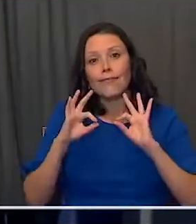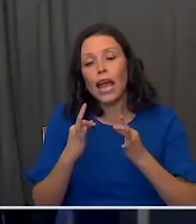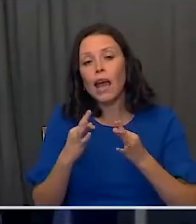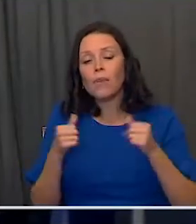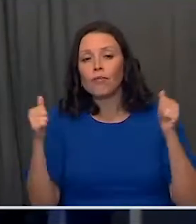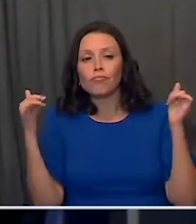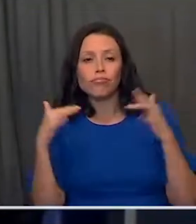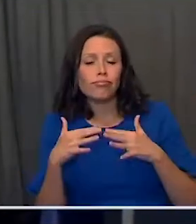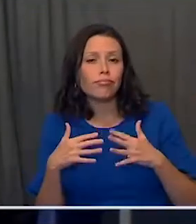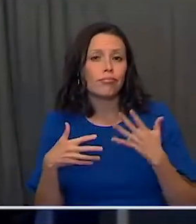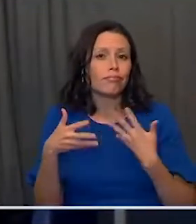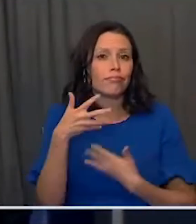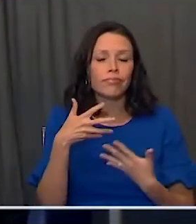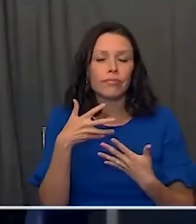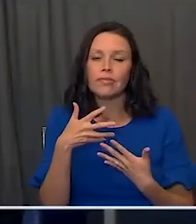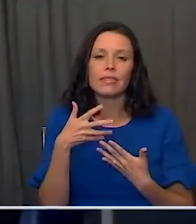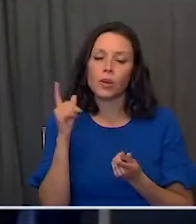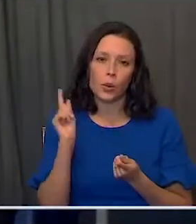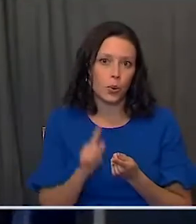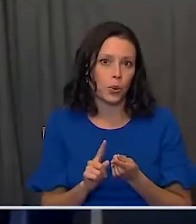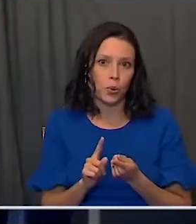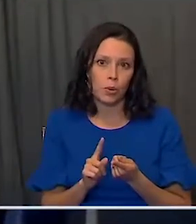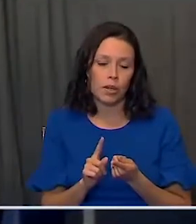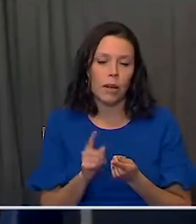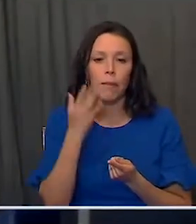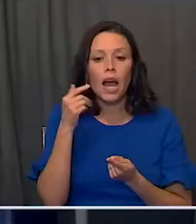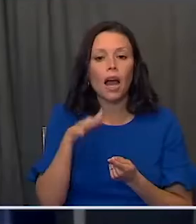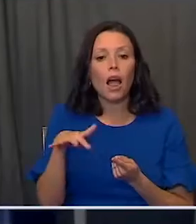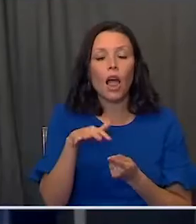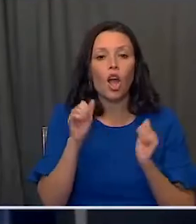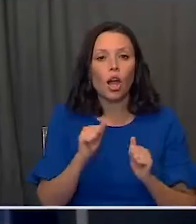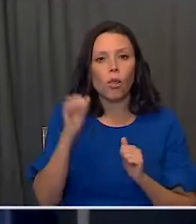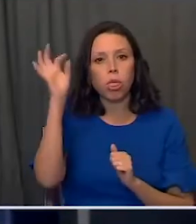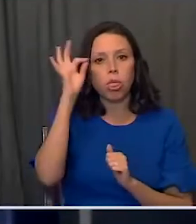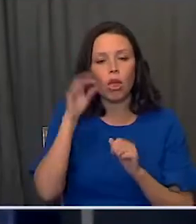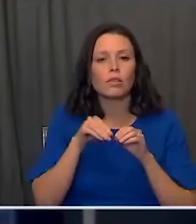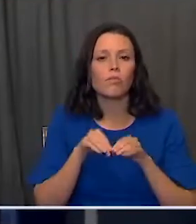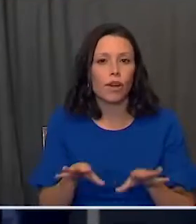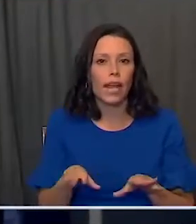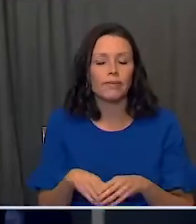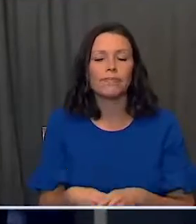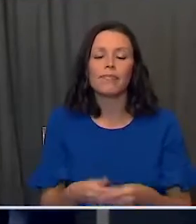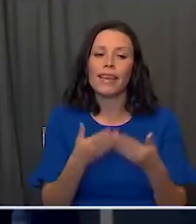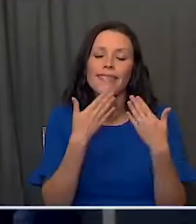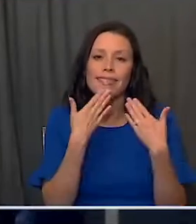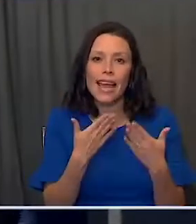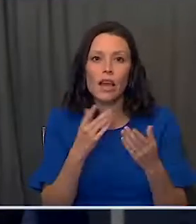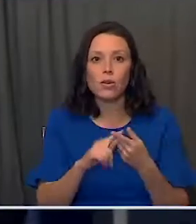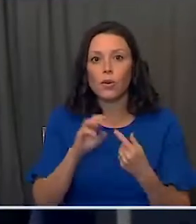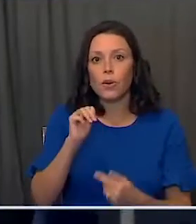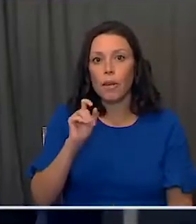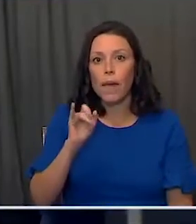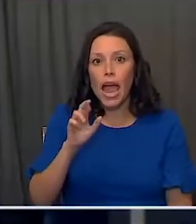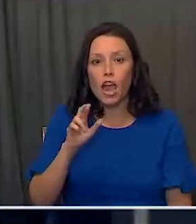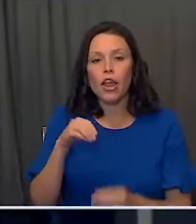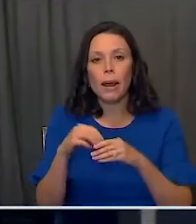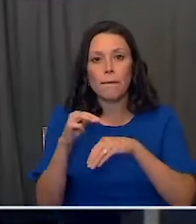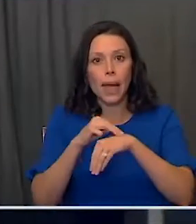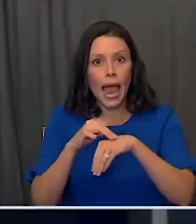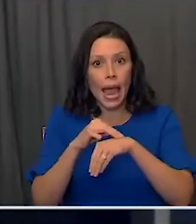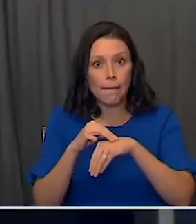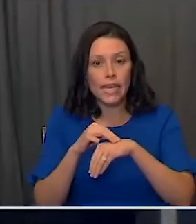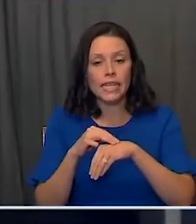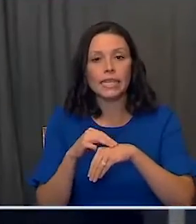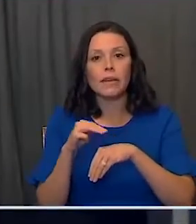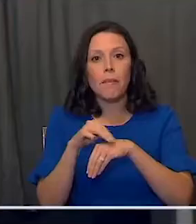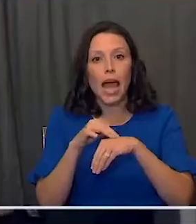gatherings where people come together and unknowingly spread the virus. And I want to thank the mayors of Miami, Miami